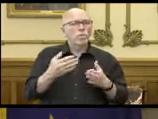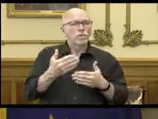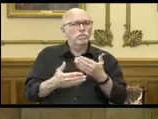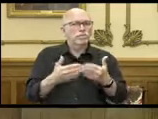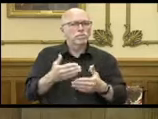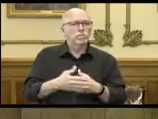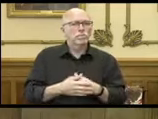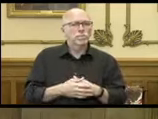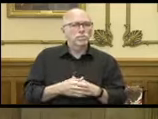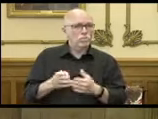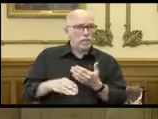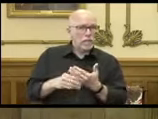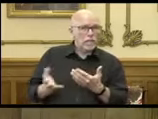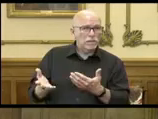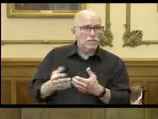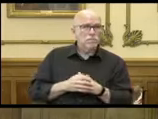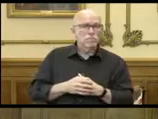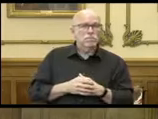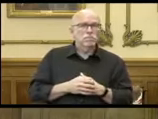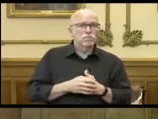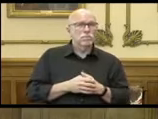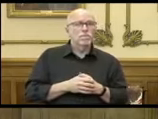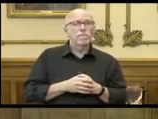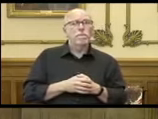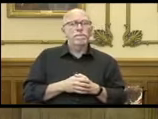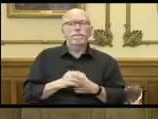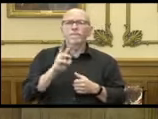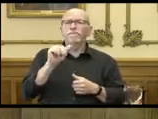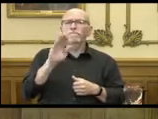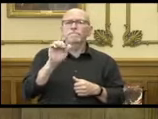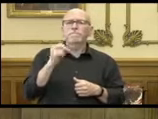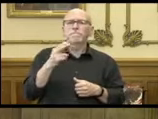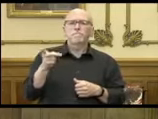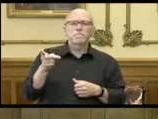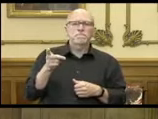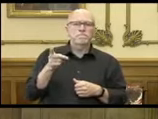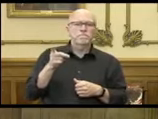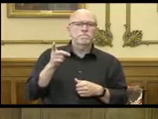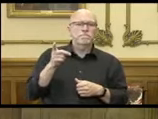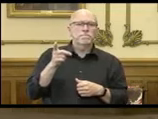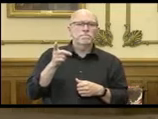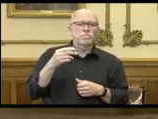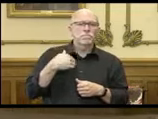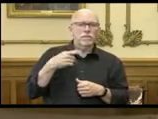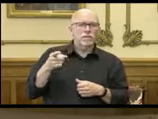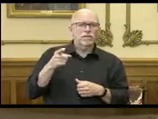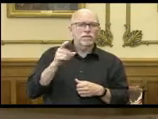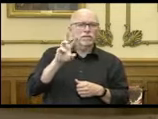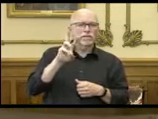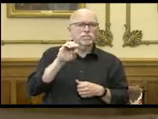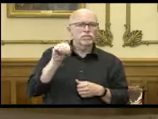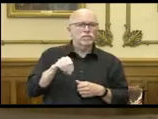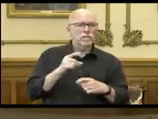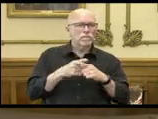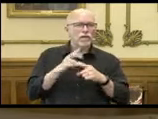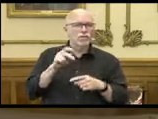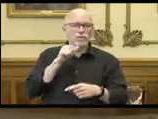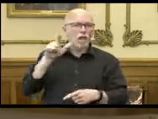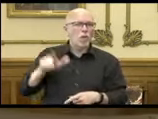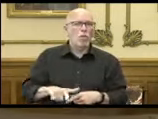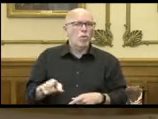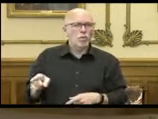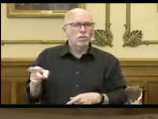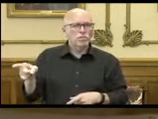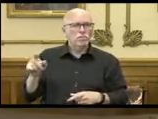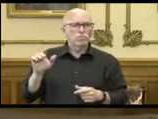You want to add anything? Wabash is not in trouble, but they do have like a six percent positivity rate. So it's